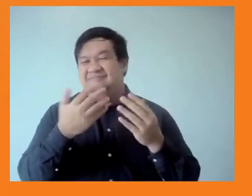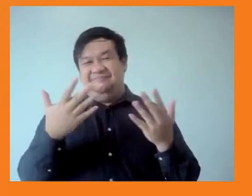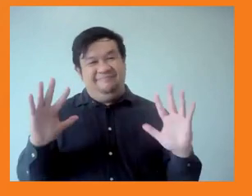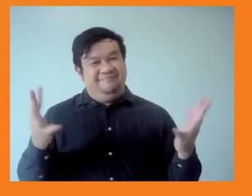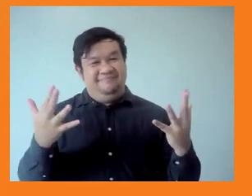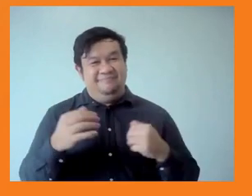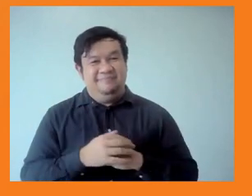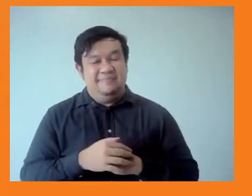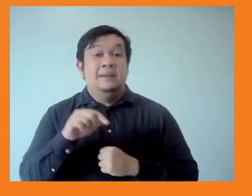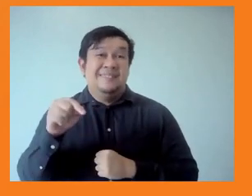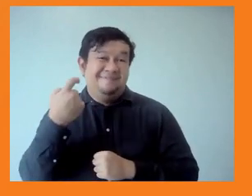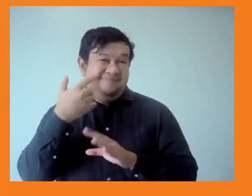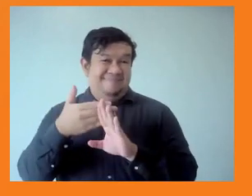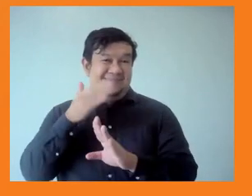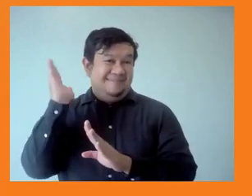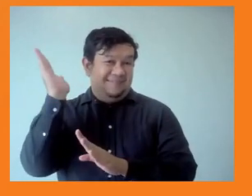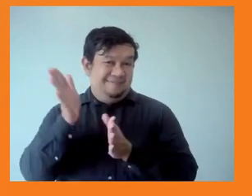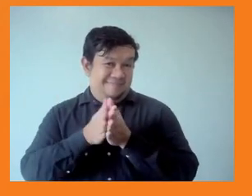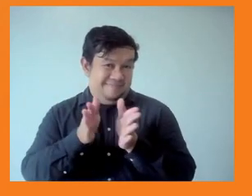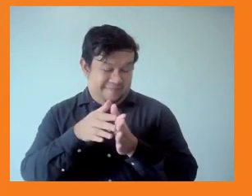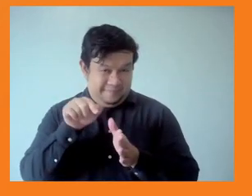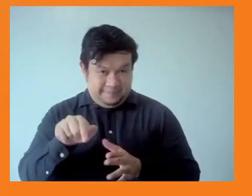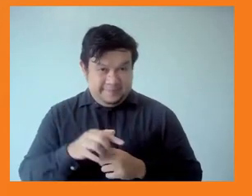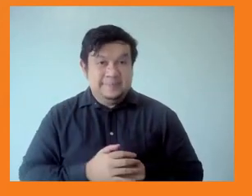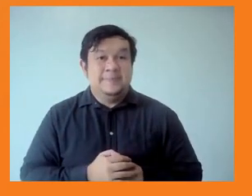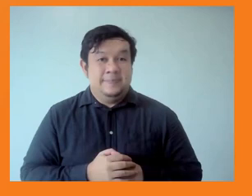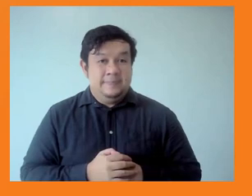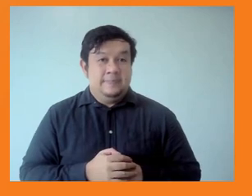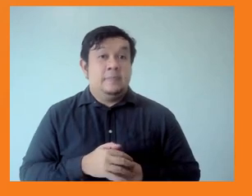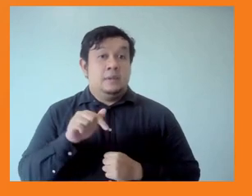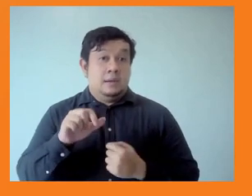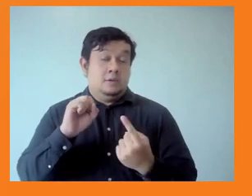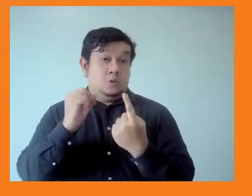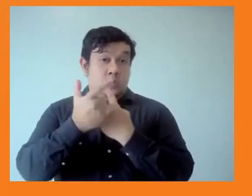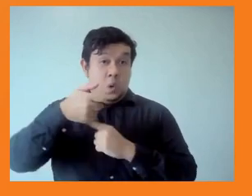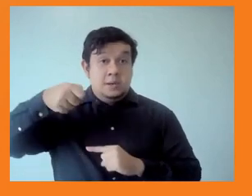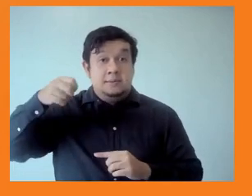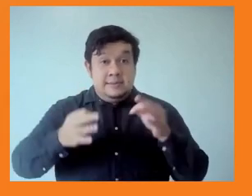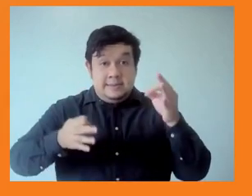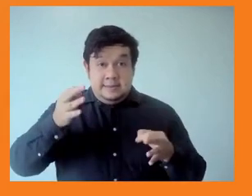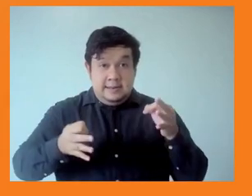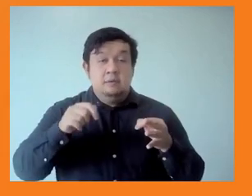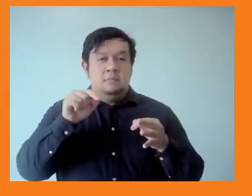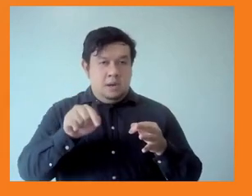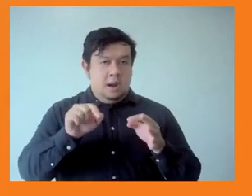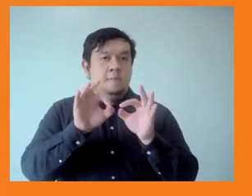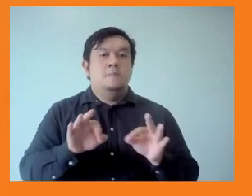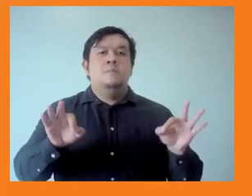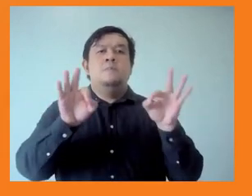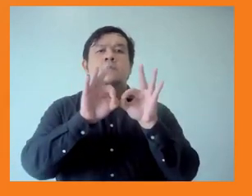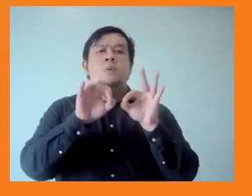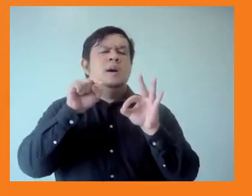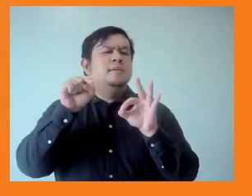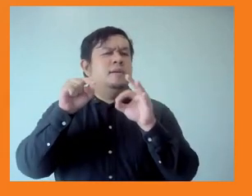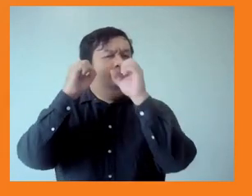There's also social justice movements that I think that are really important, that encourage us to reimagine and construct society and the